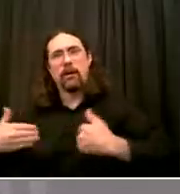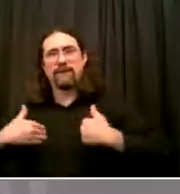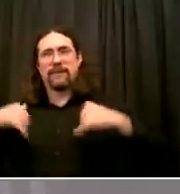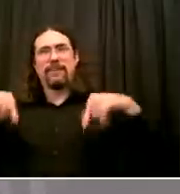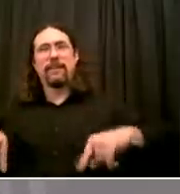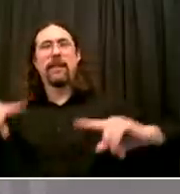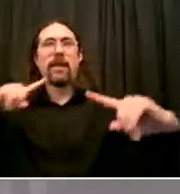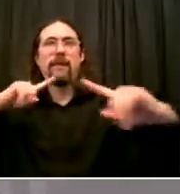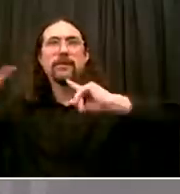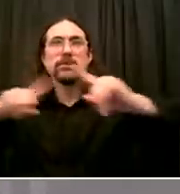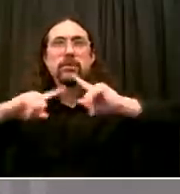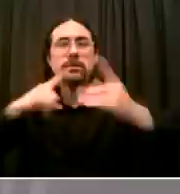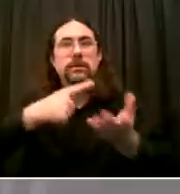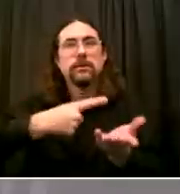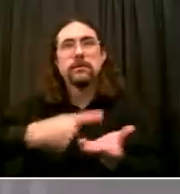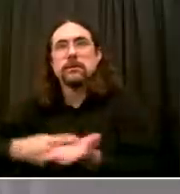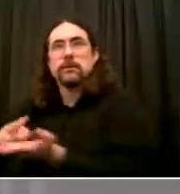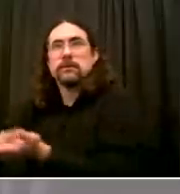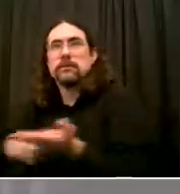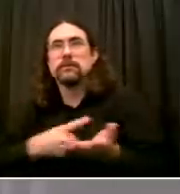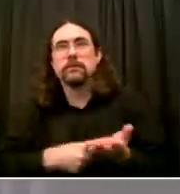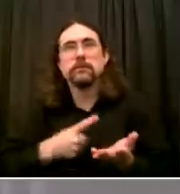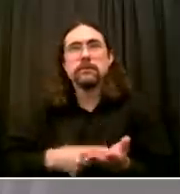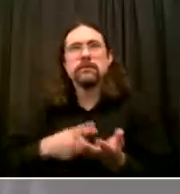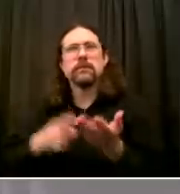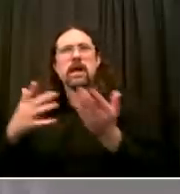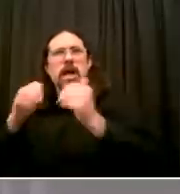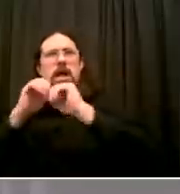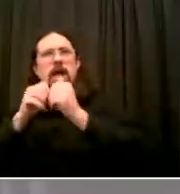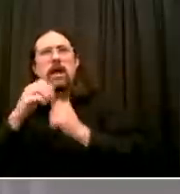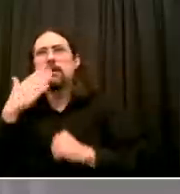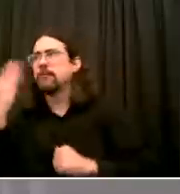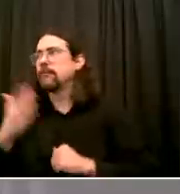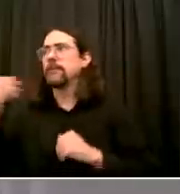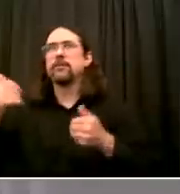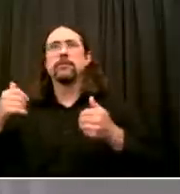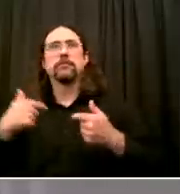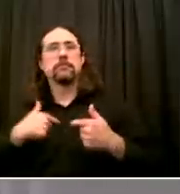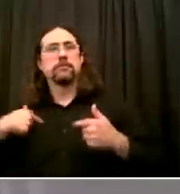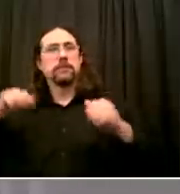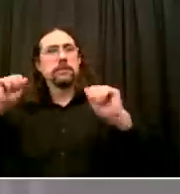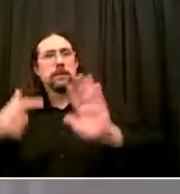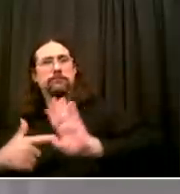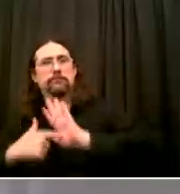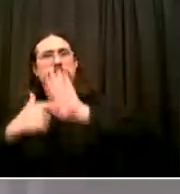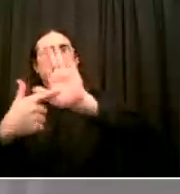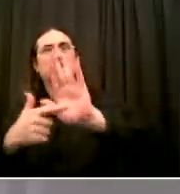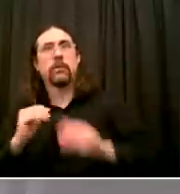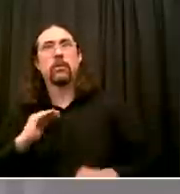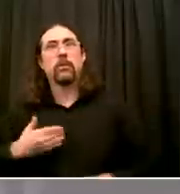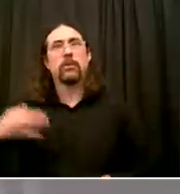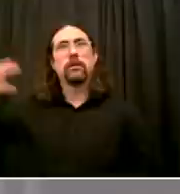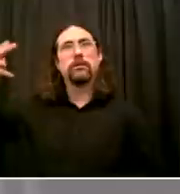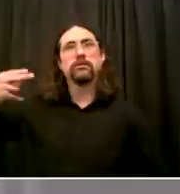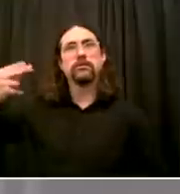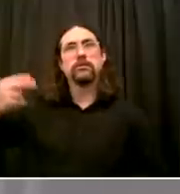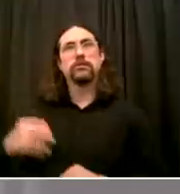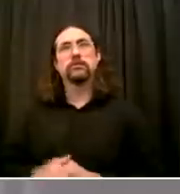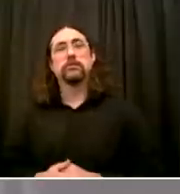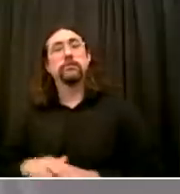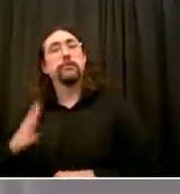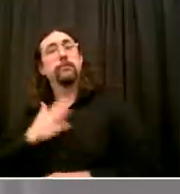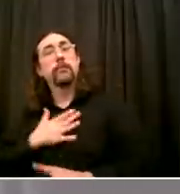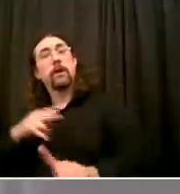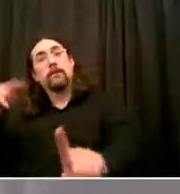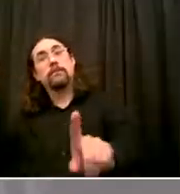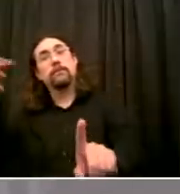collective history And my own view is that we can't wipe away